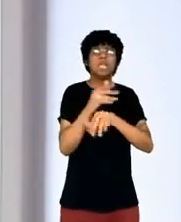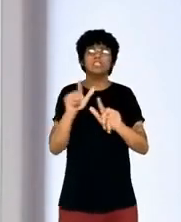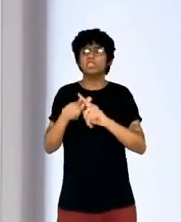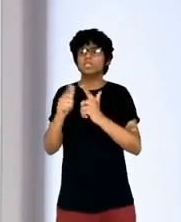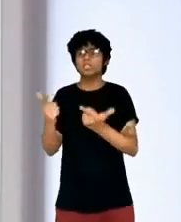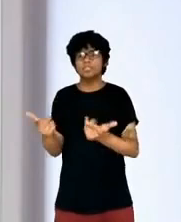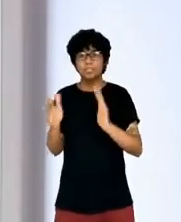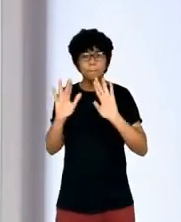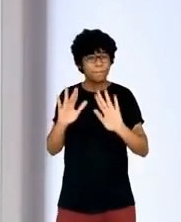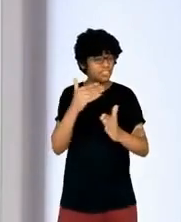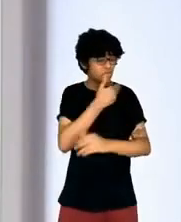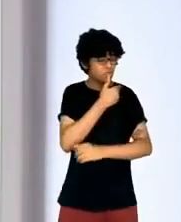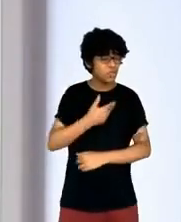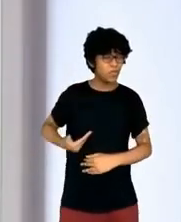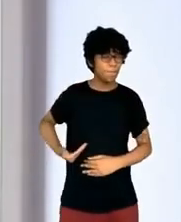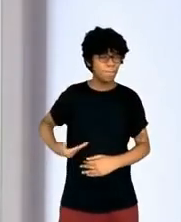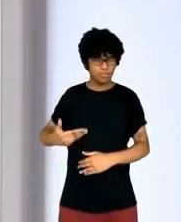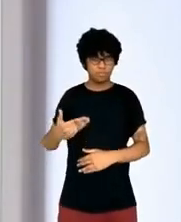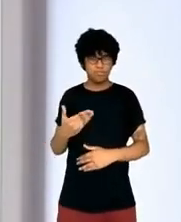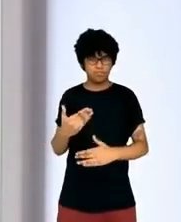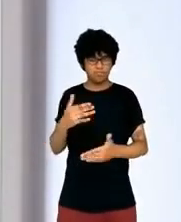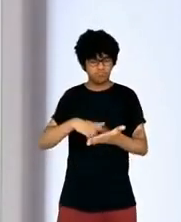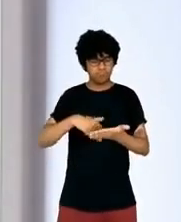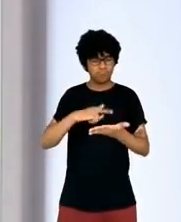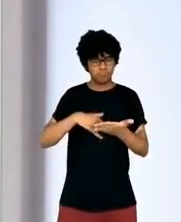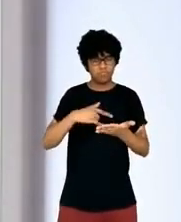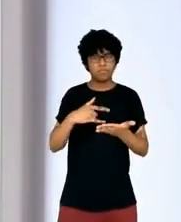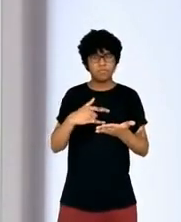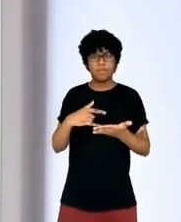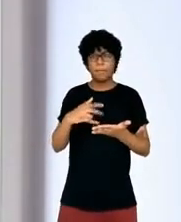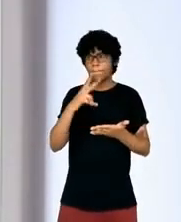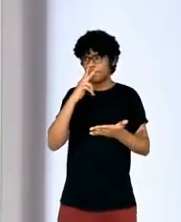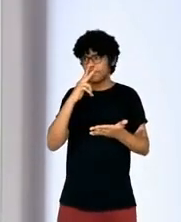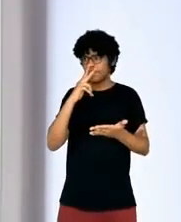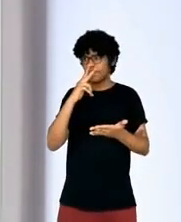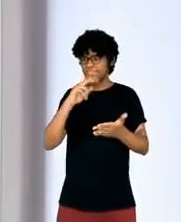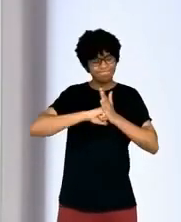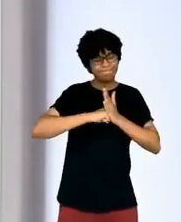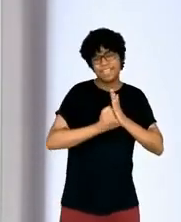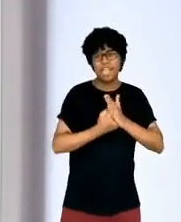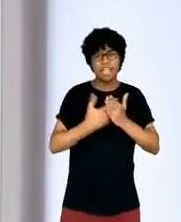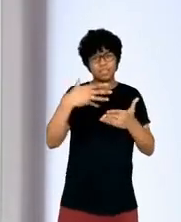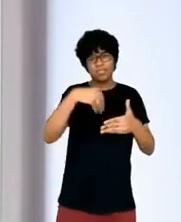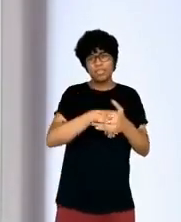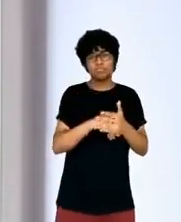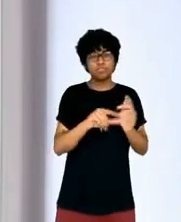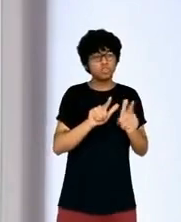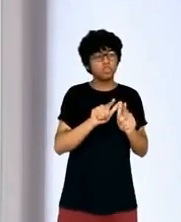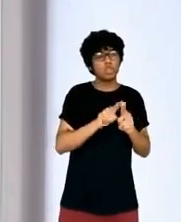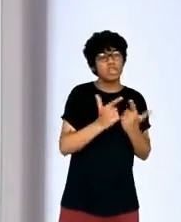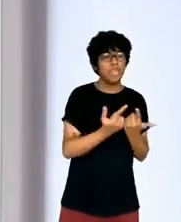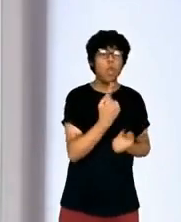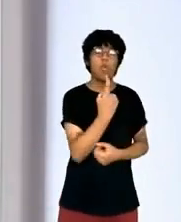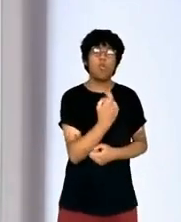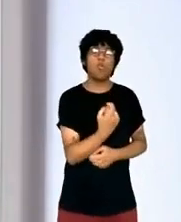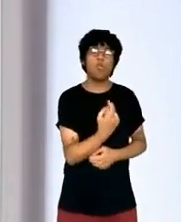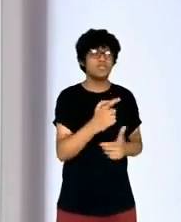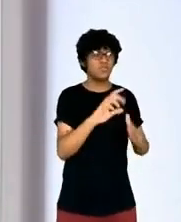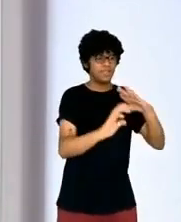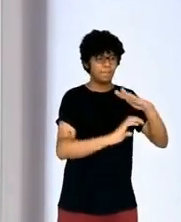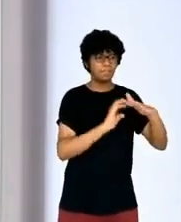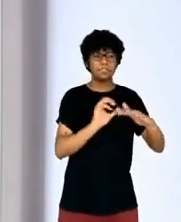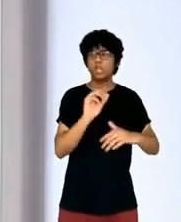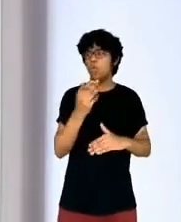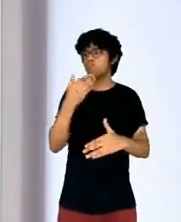to FOIA requests, remain locked up in individual newsrooms or in private repositories of individual journalists. And